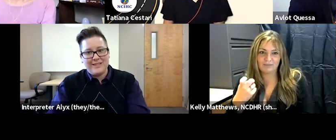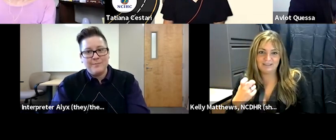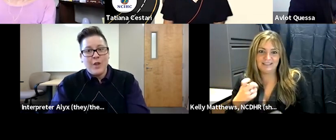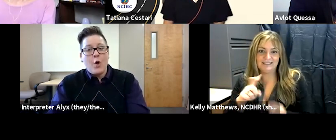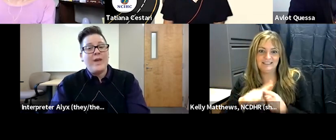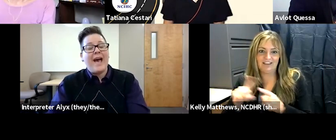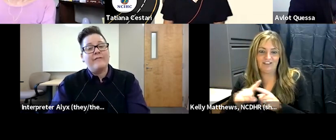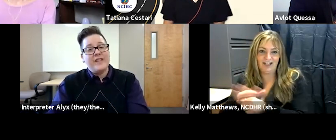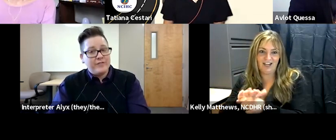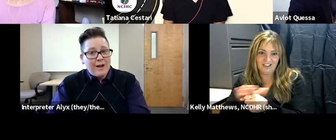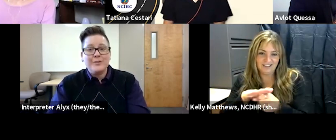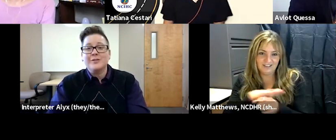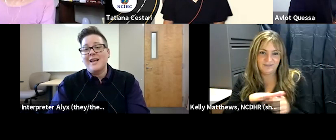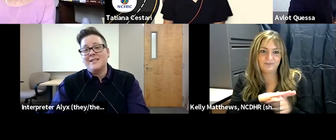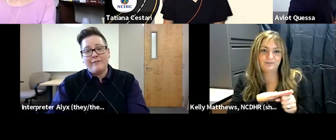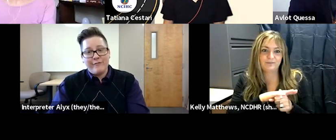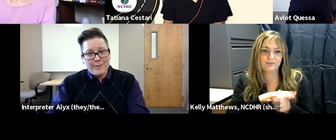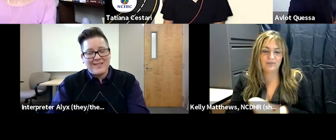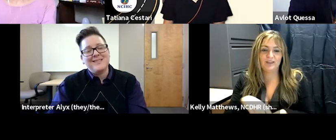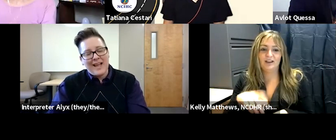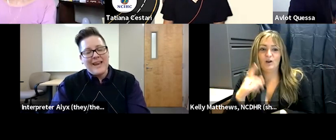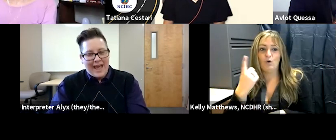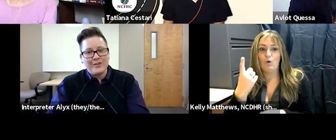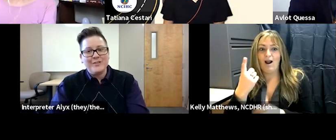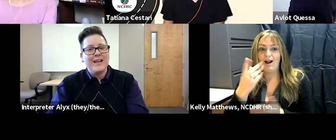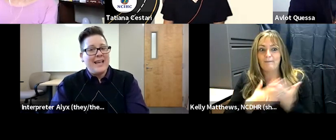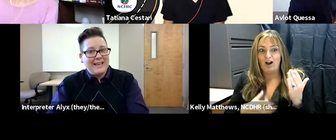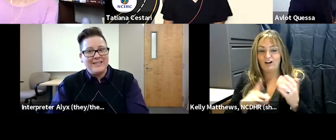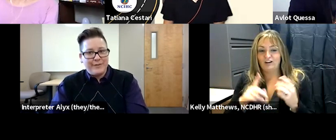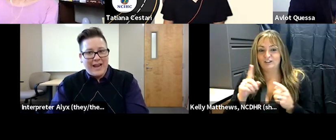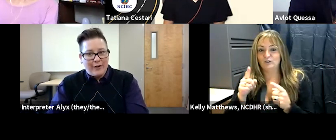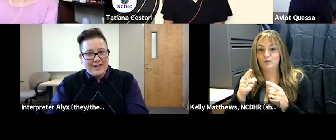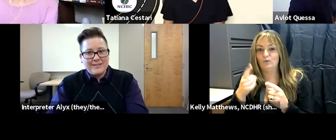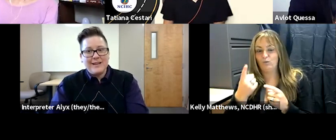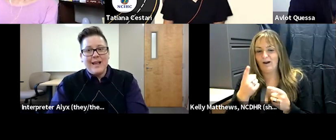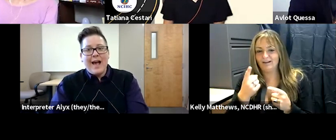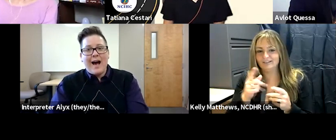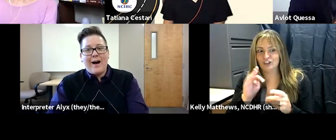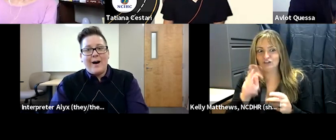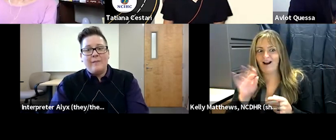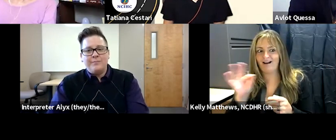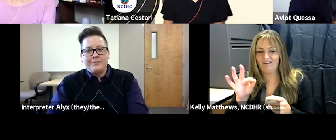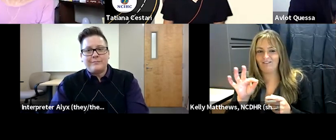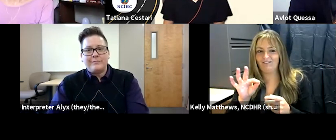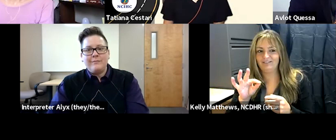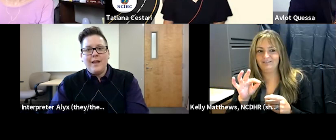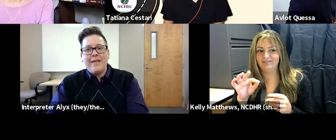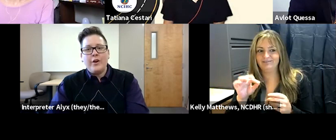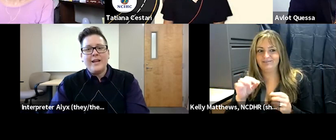experiences we have deaf doctors and deaf pharmacists again actors in different areas um